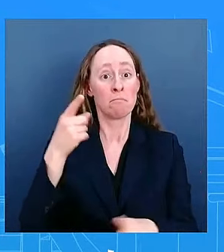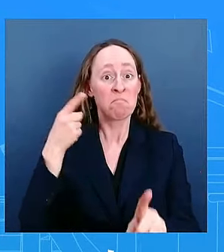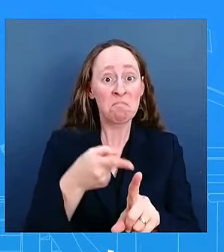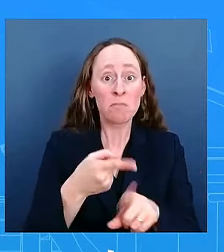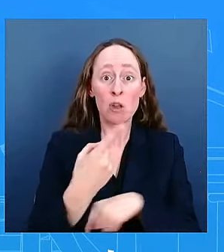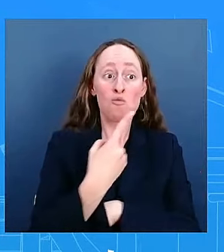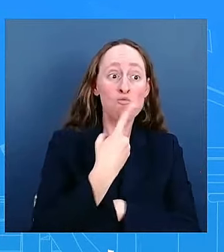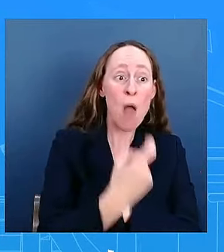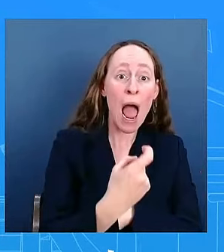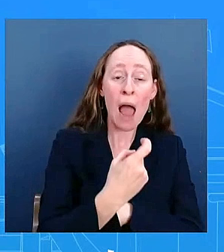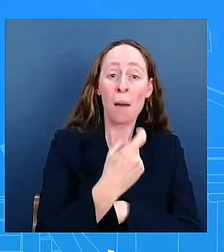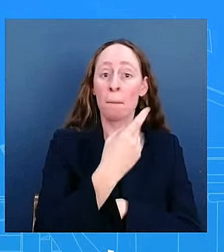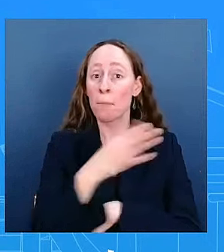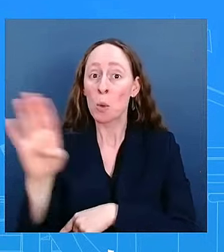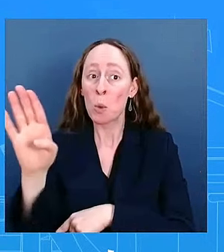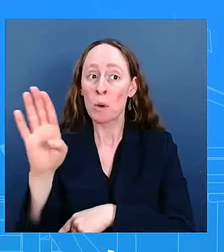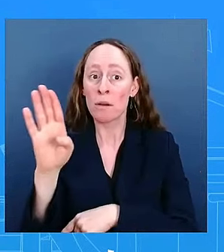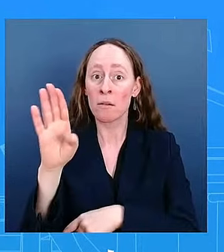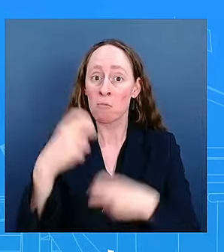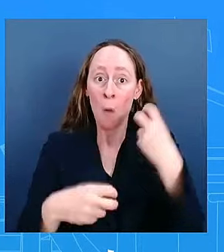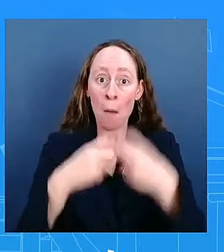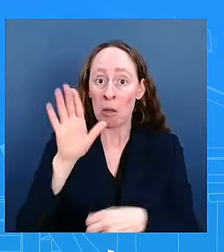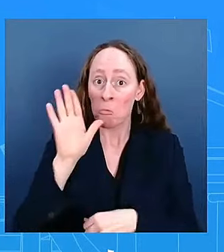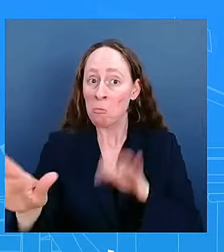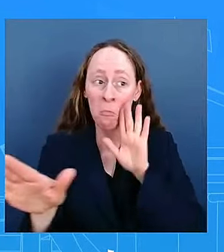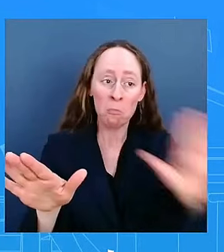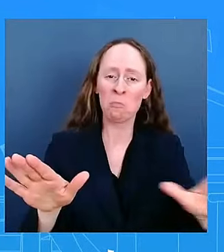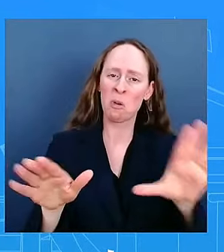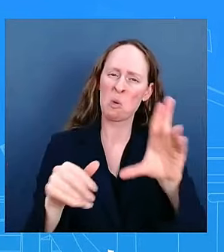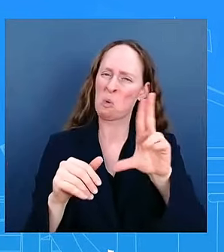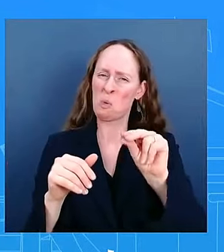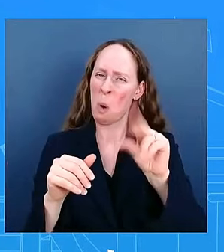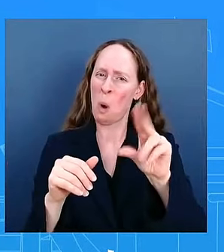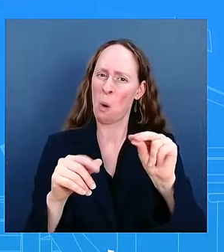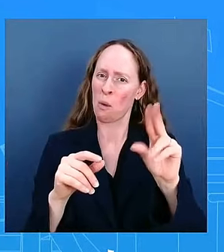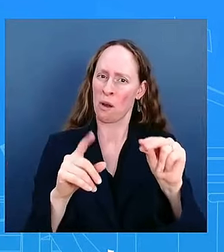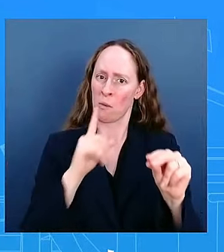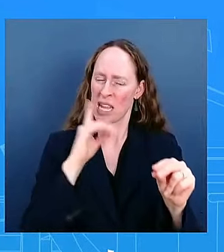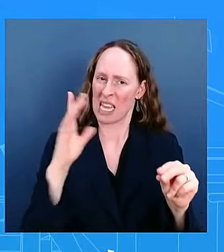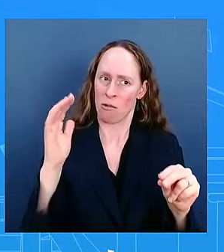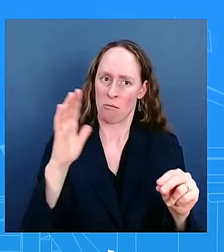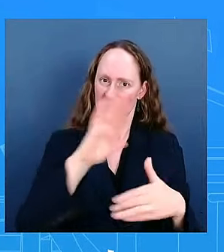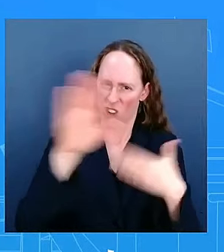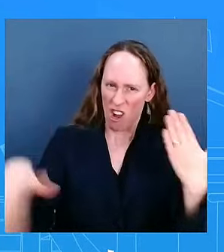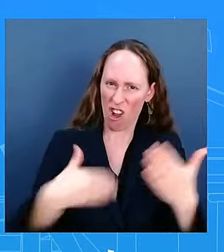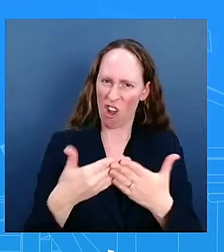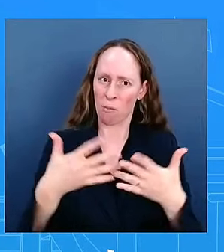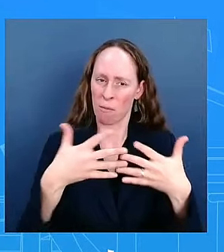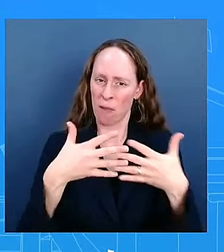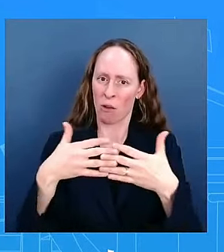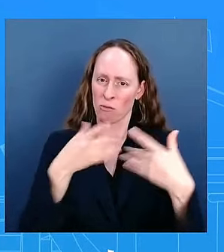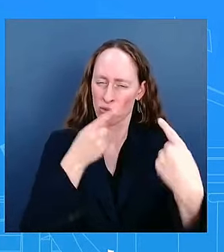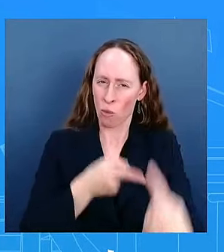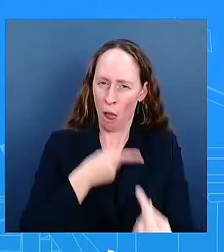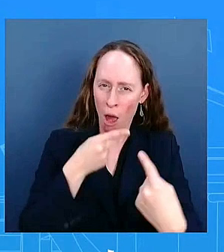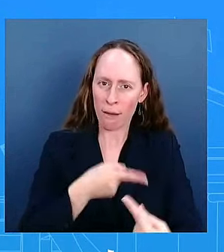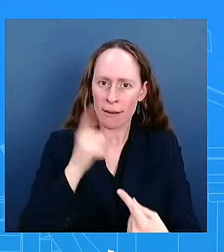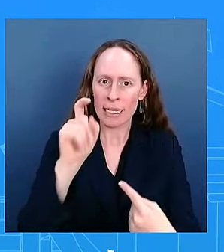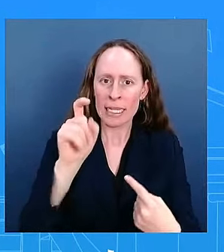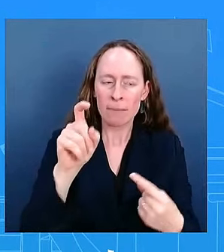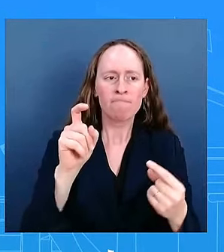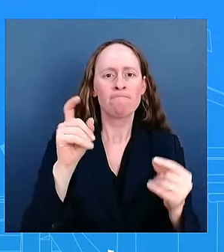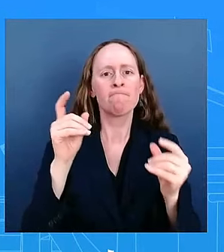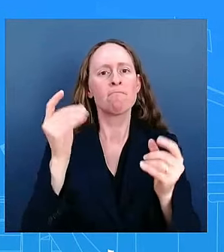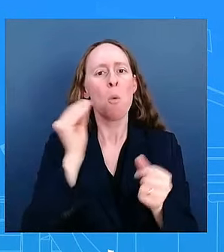more affordable housing and more affordable child care and i think you'd be pretty hard pressed to find plans that are more robust than the ones we've